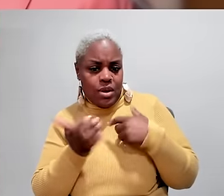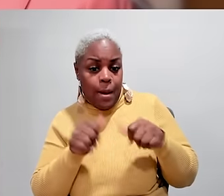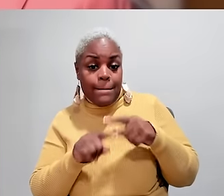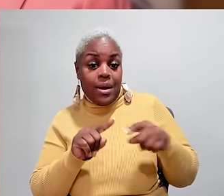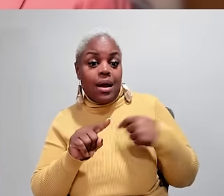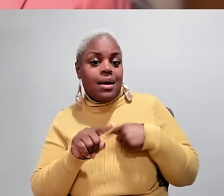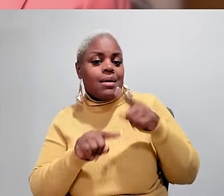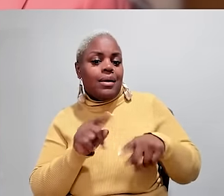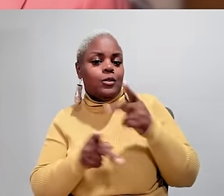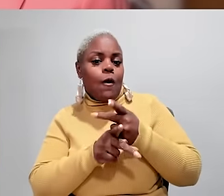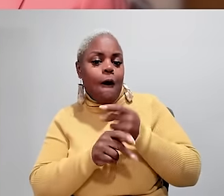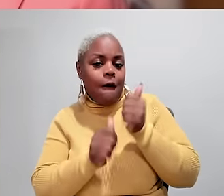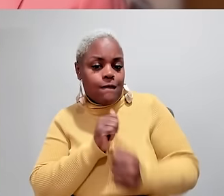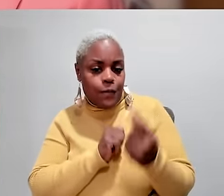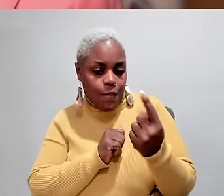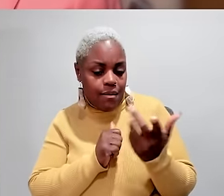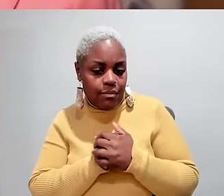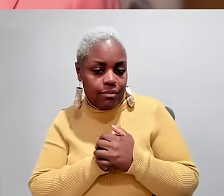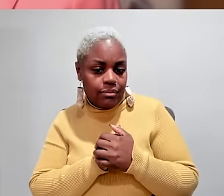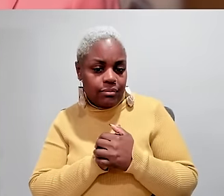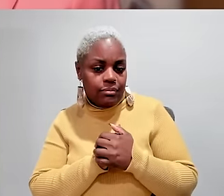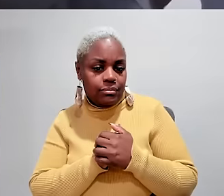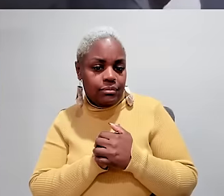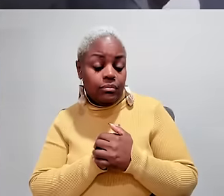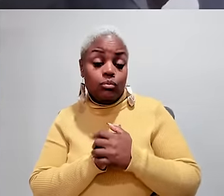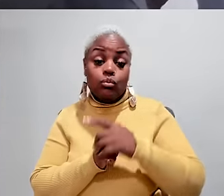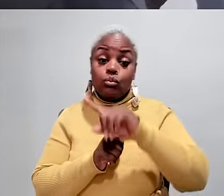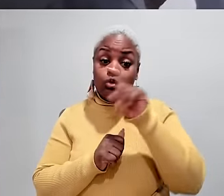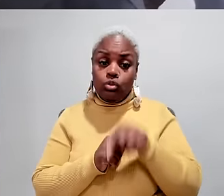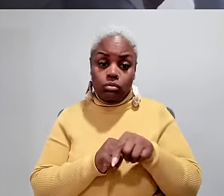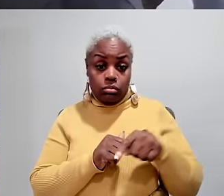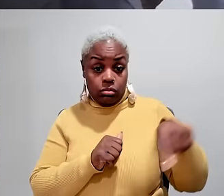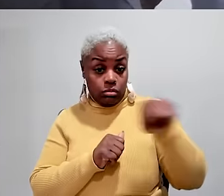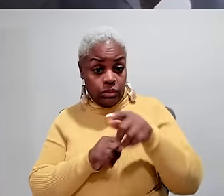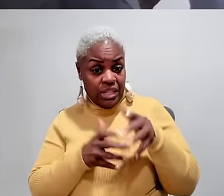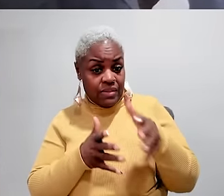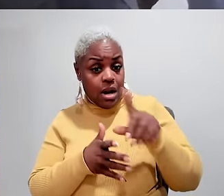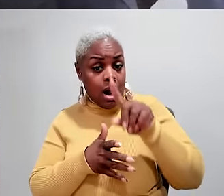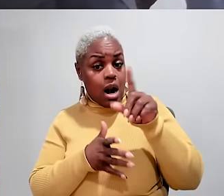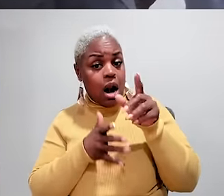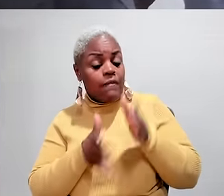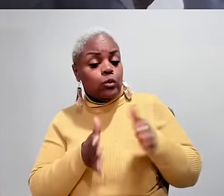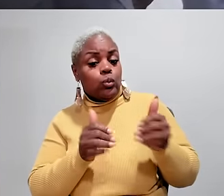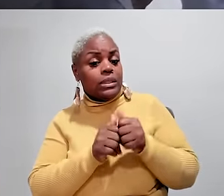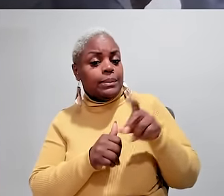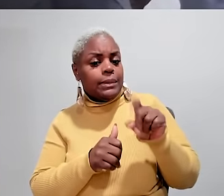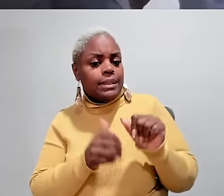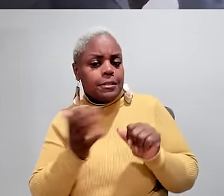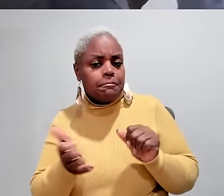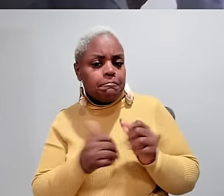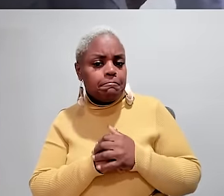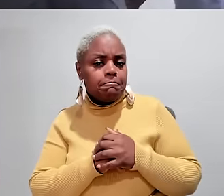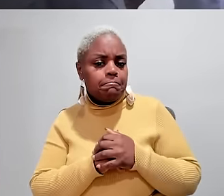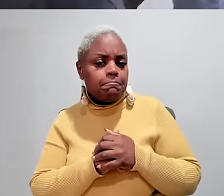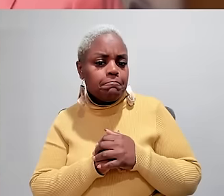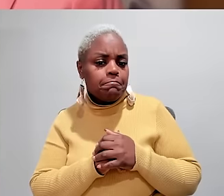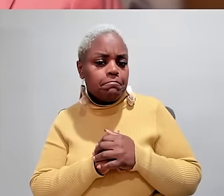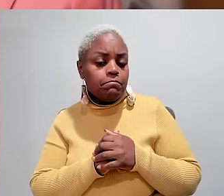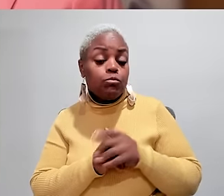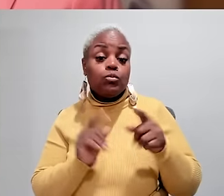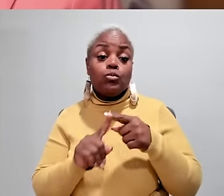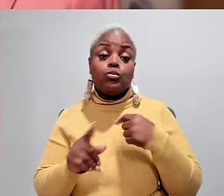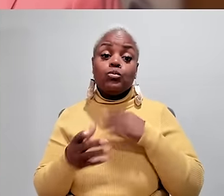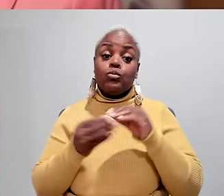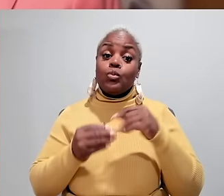hearing that, well, we're doing everything we can, but we can't take care of everybody. The question is, where does that leave